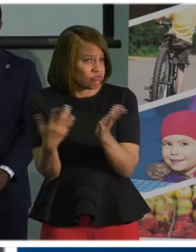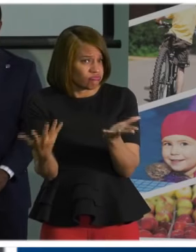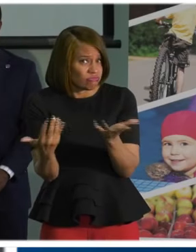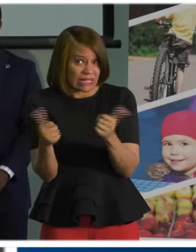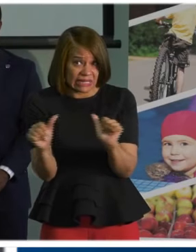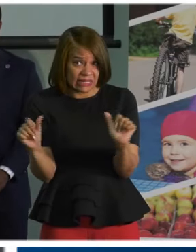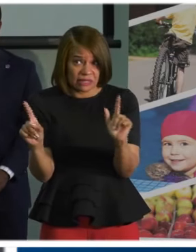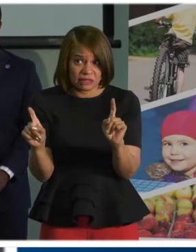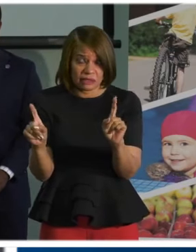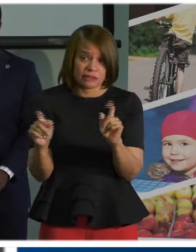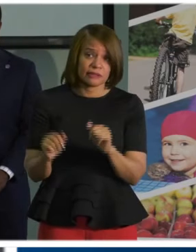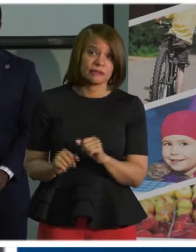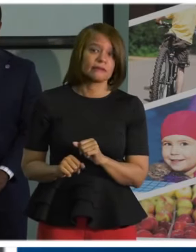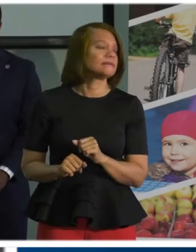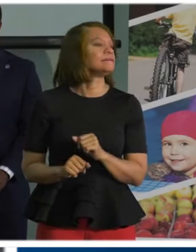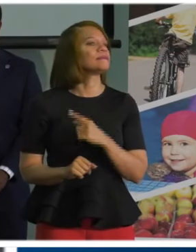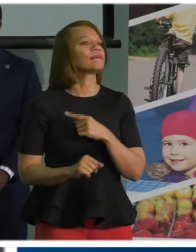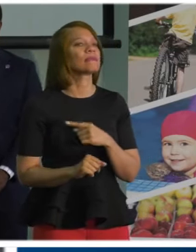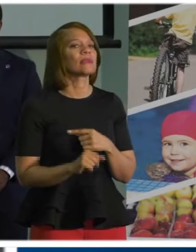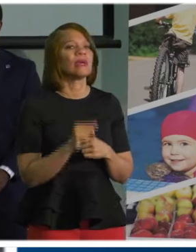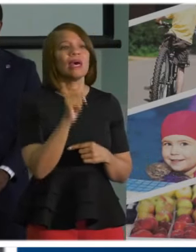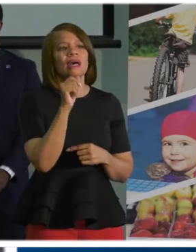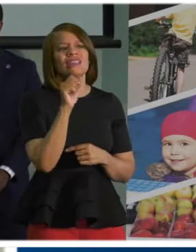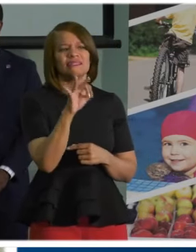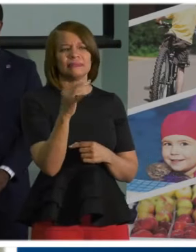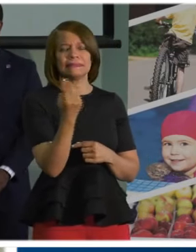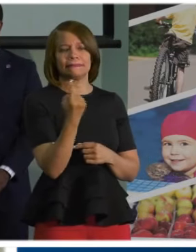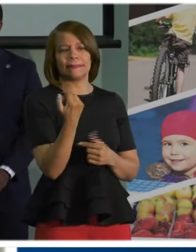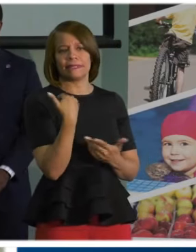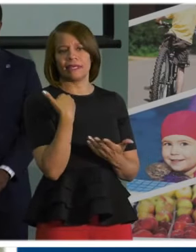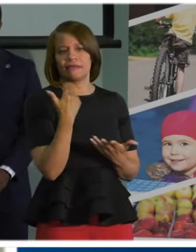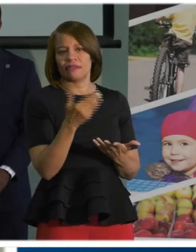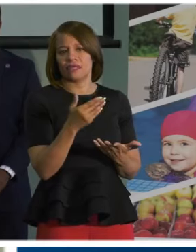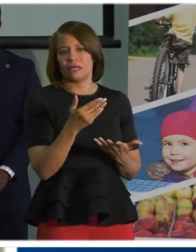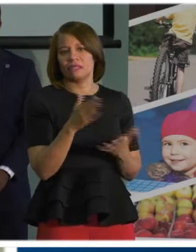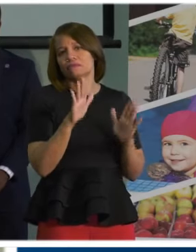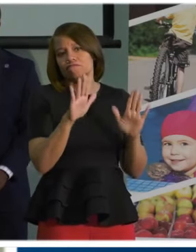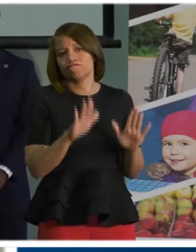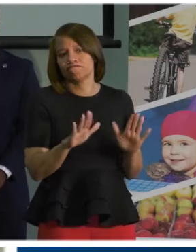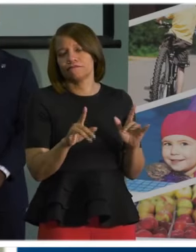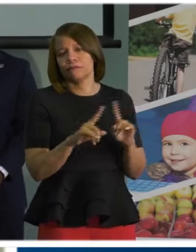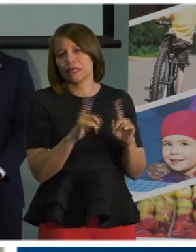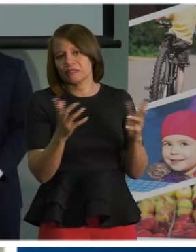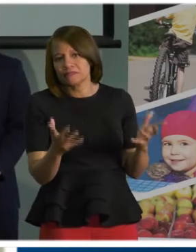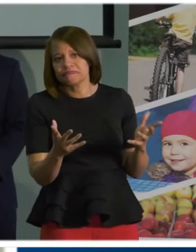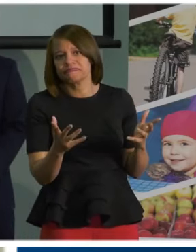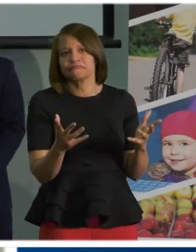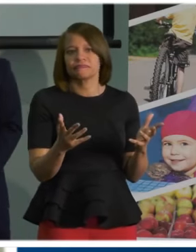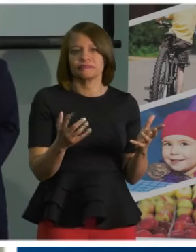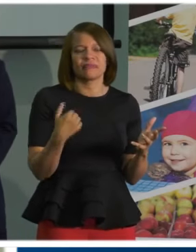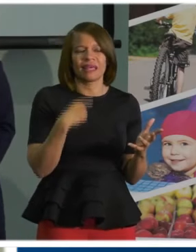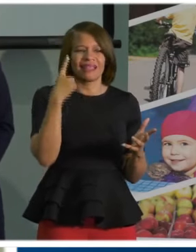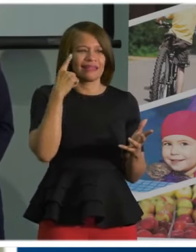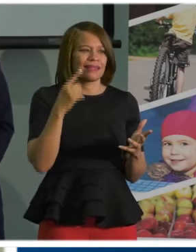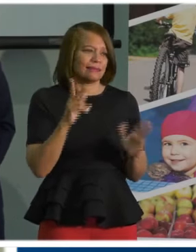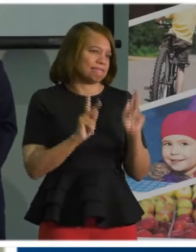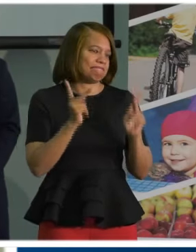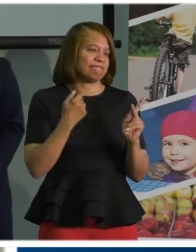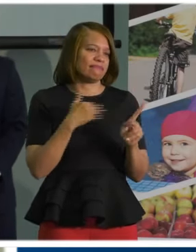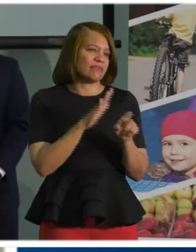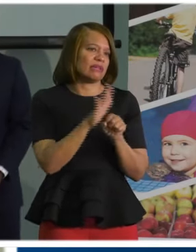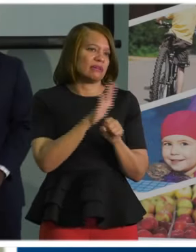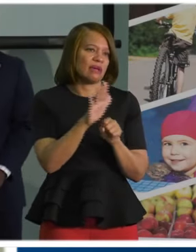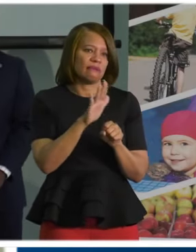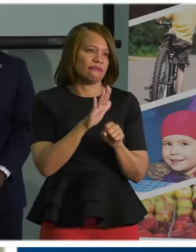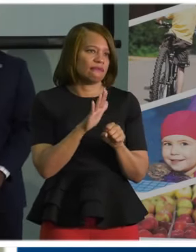Um, I, I think if, if they have that, that's great, but I think, you know, I think we're all under enough pressure and stress right now